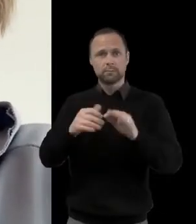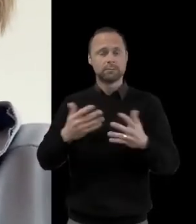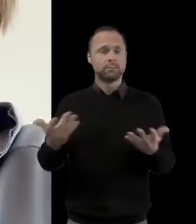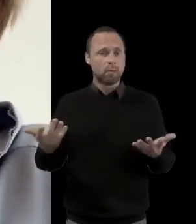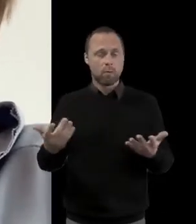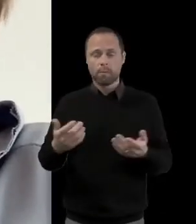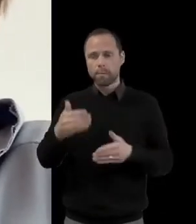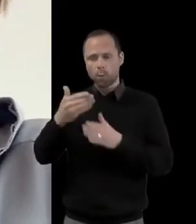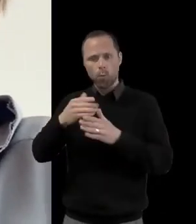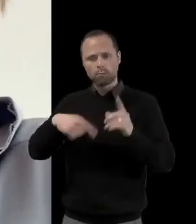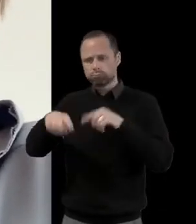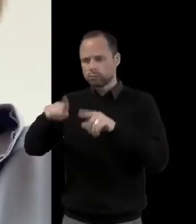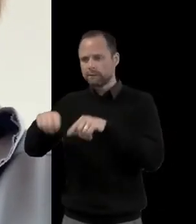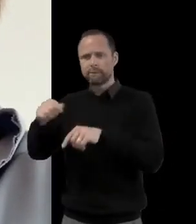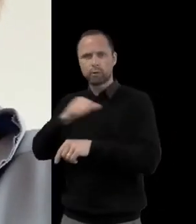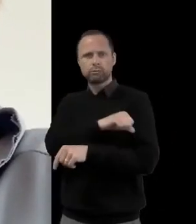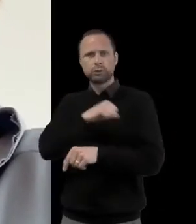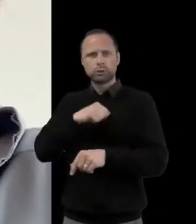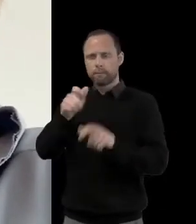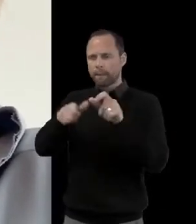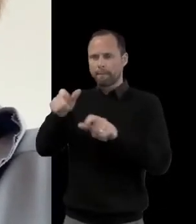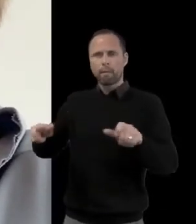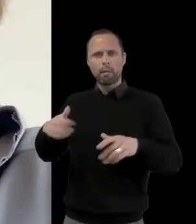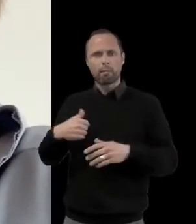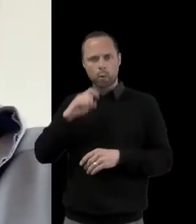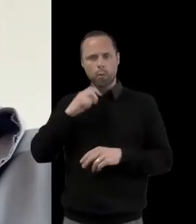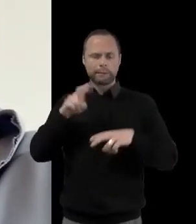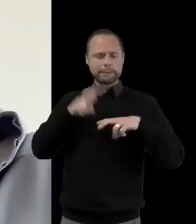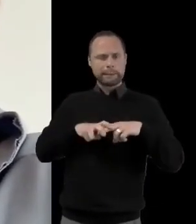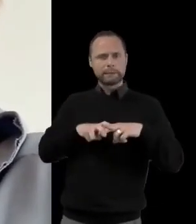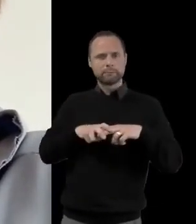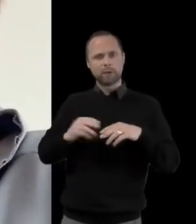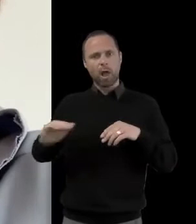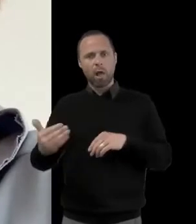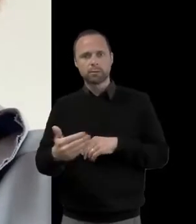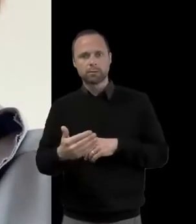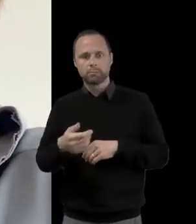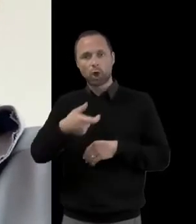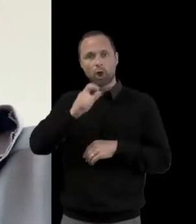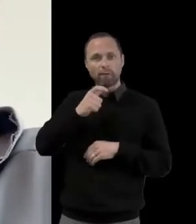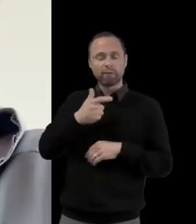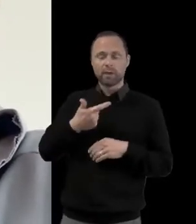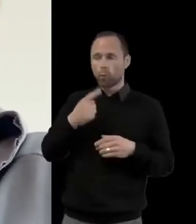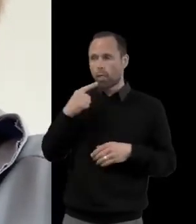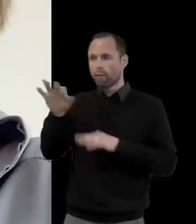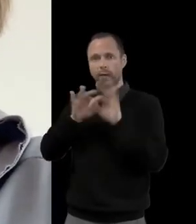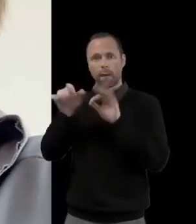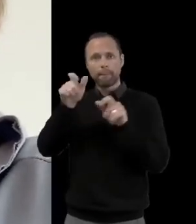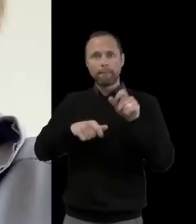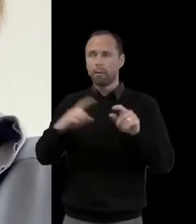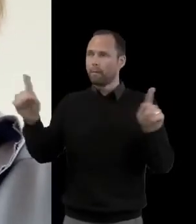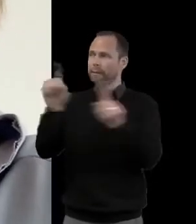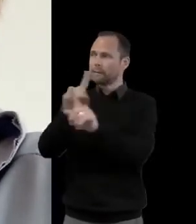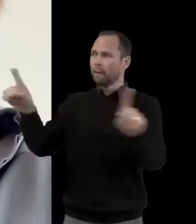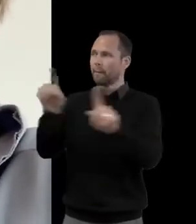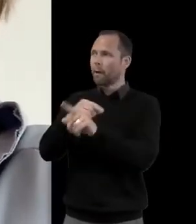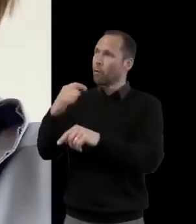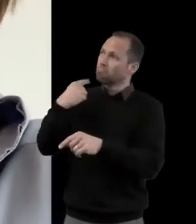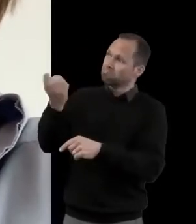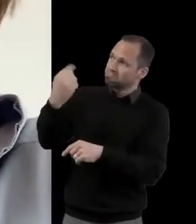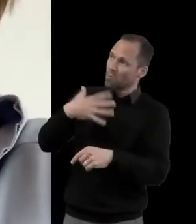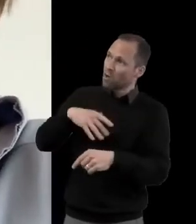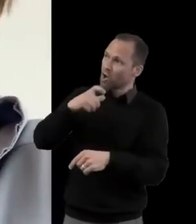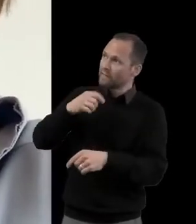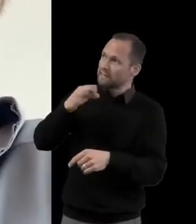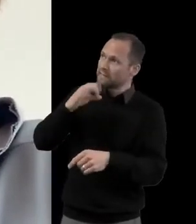we're going to start sitting out there and having a coffee once a week and trying to engage with people passing by. Obviously,